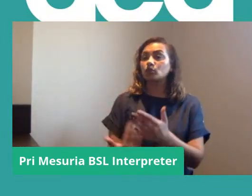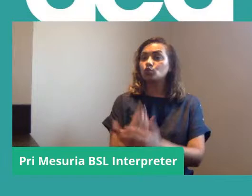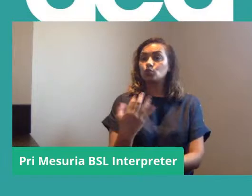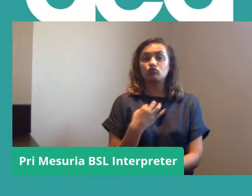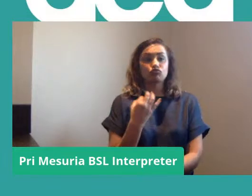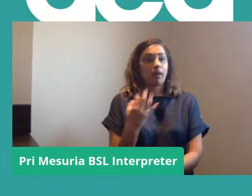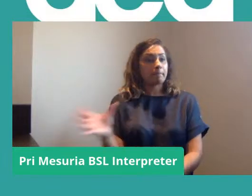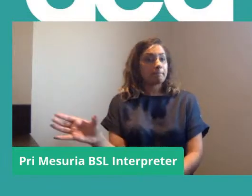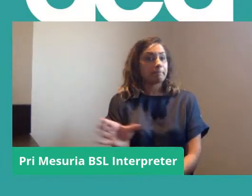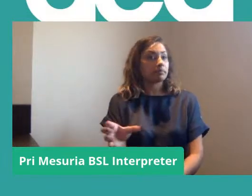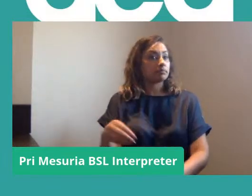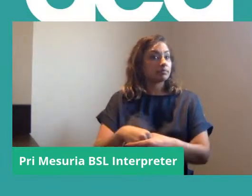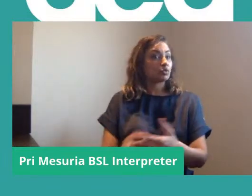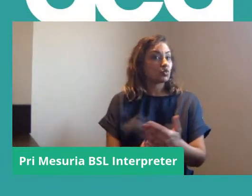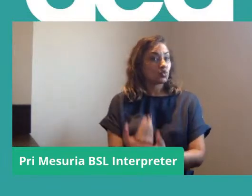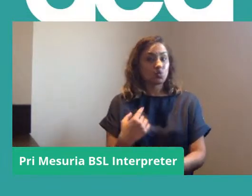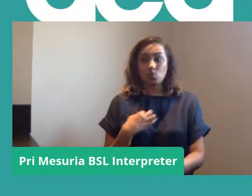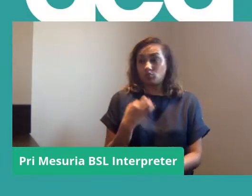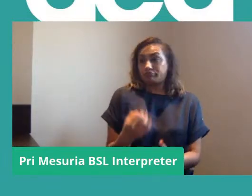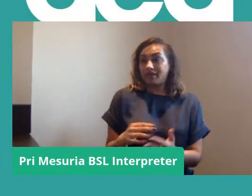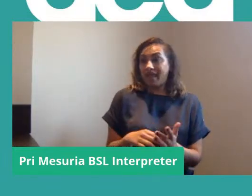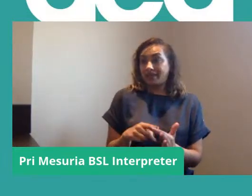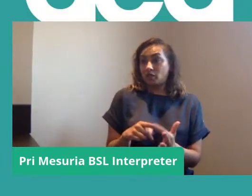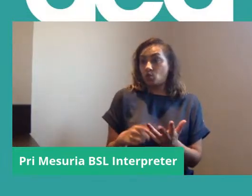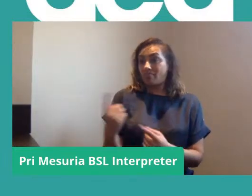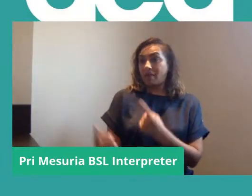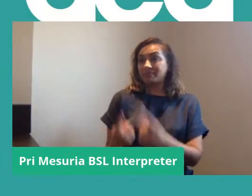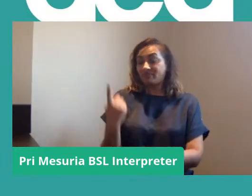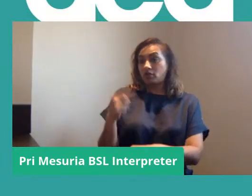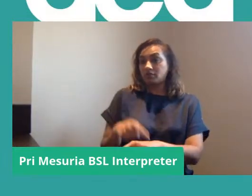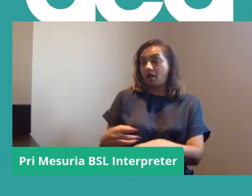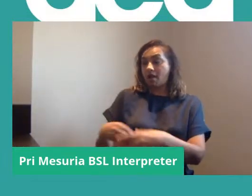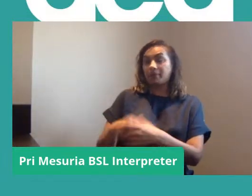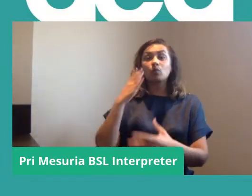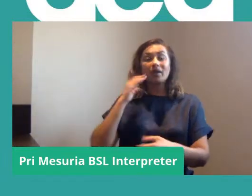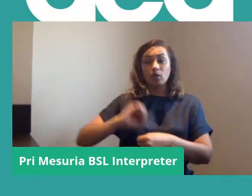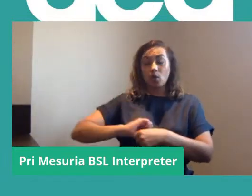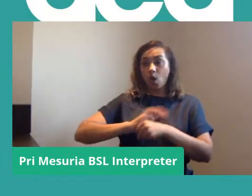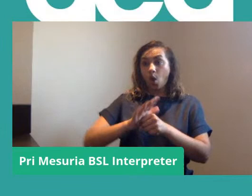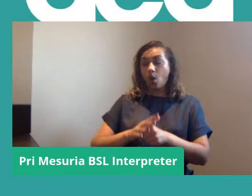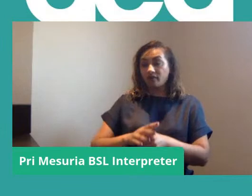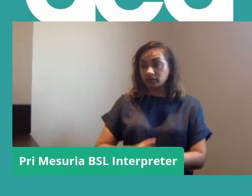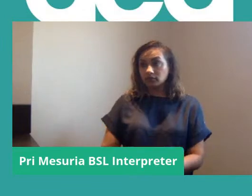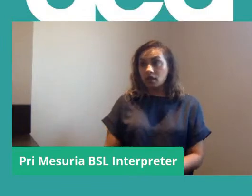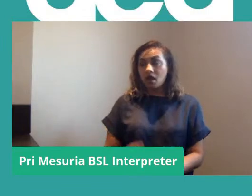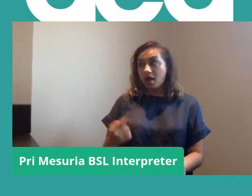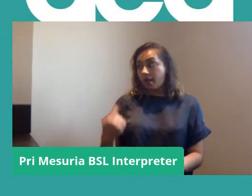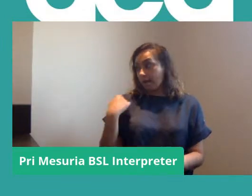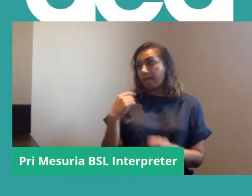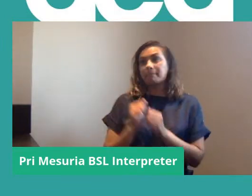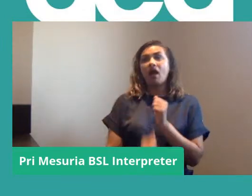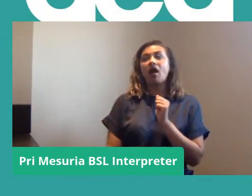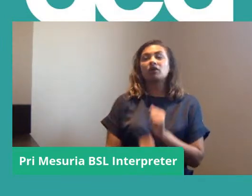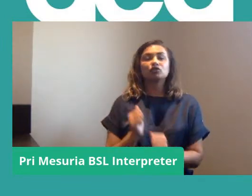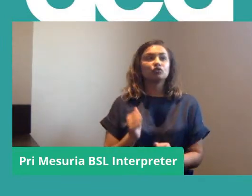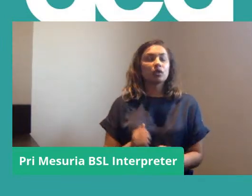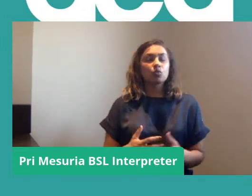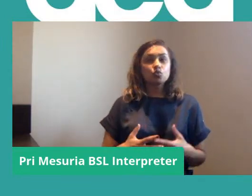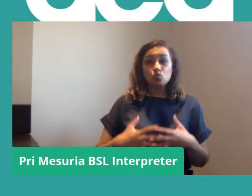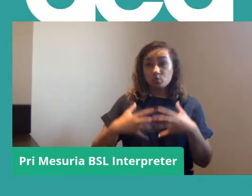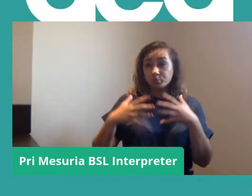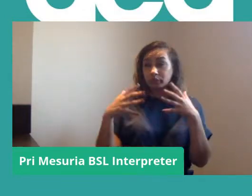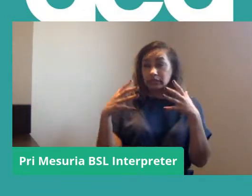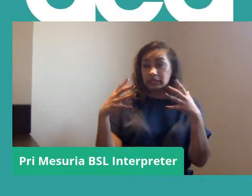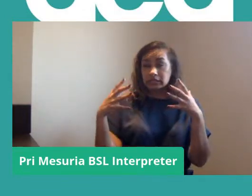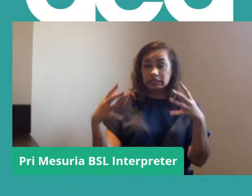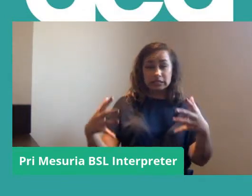and new to the NEU themselves. When COVID kind of hit us in March in Bristol, we saw a huge